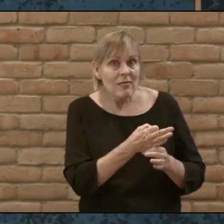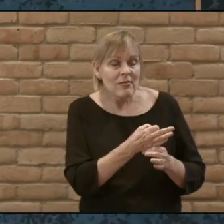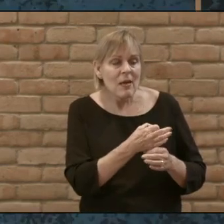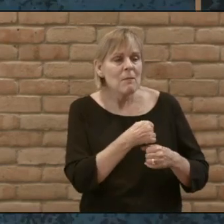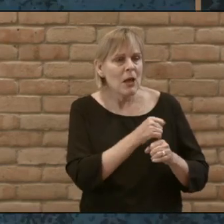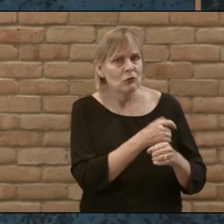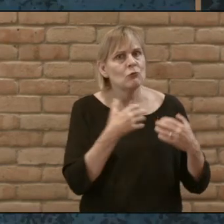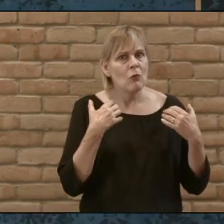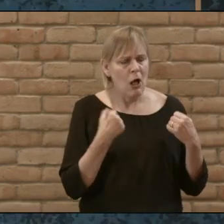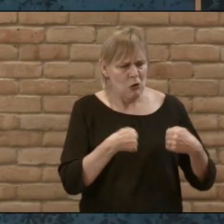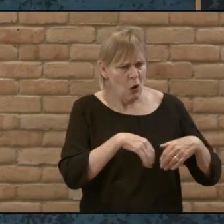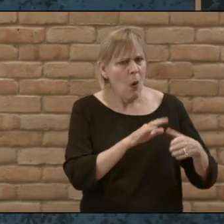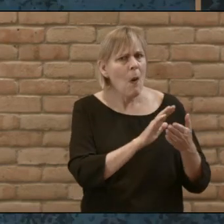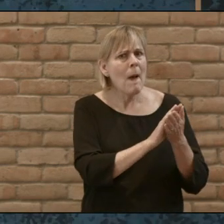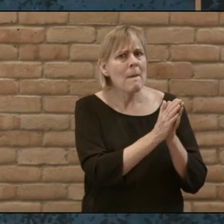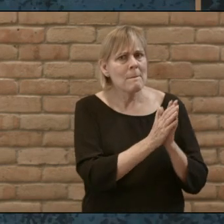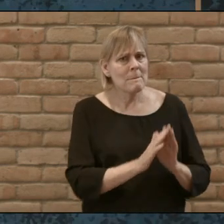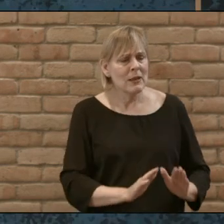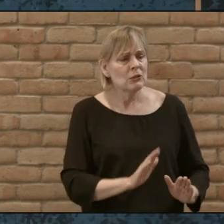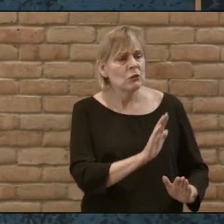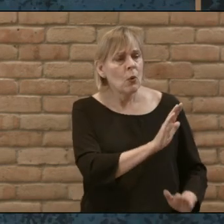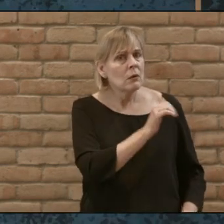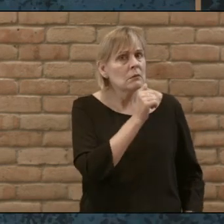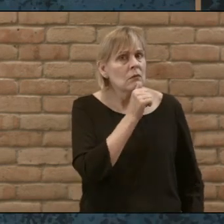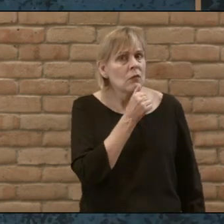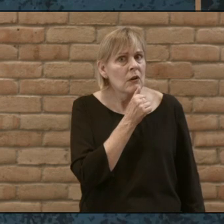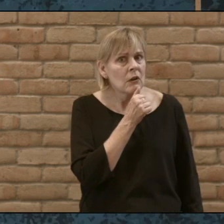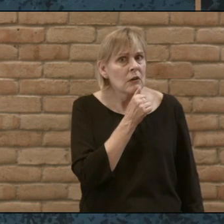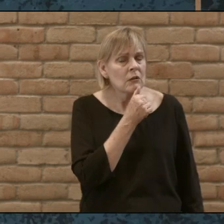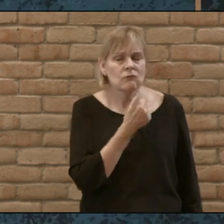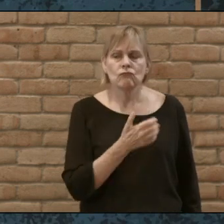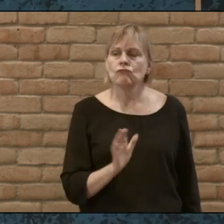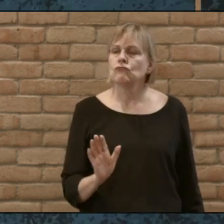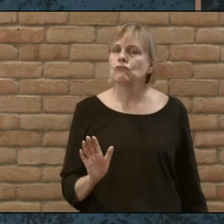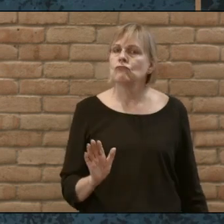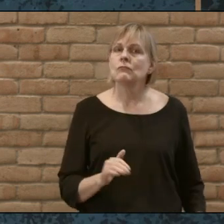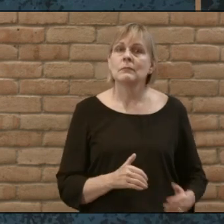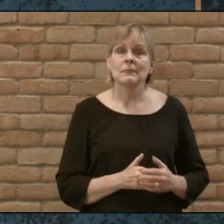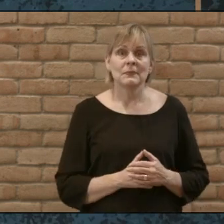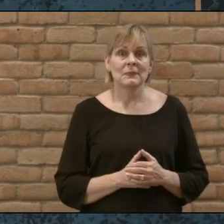go in peace your suffering is over